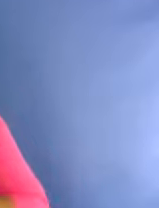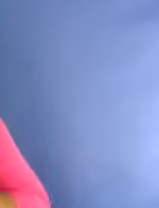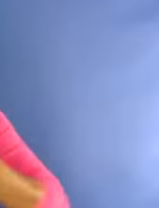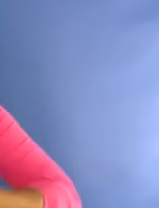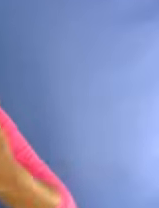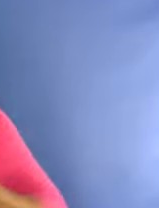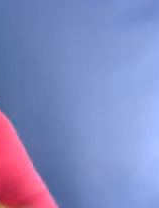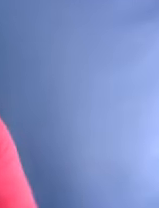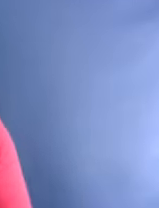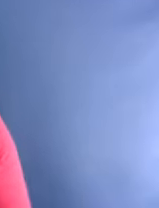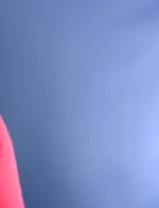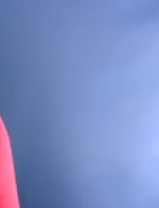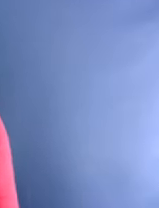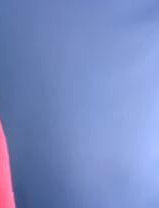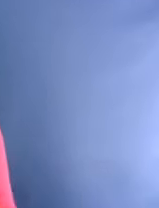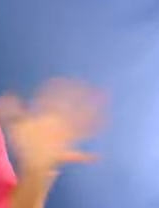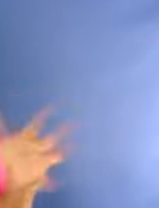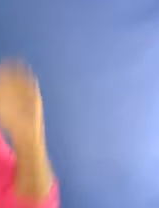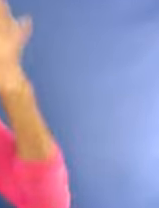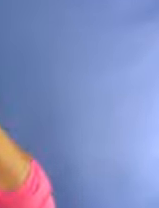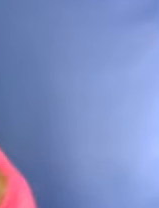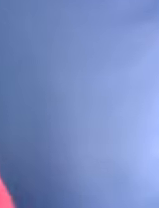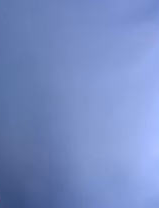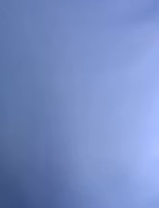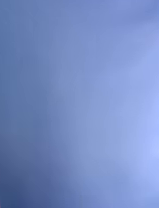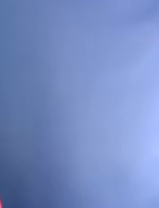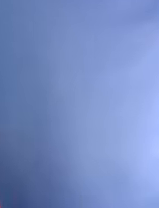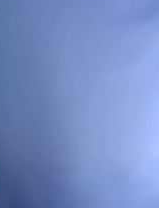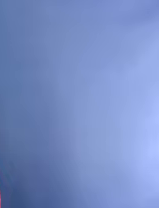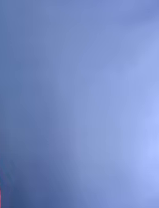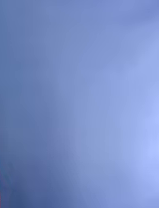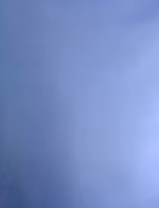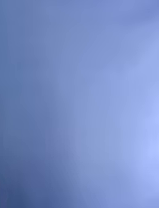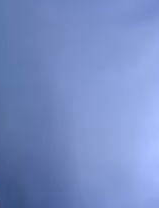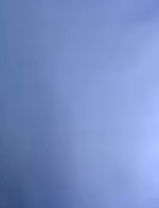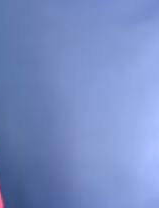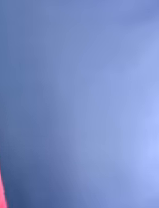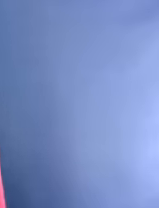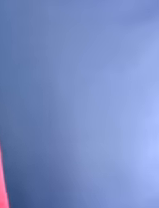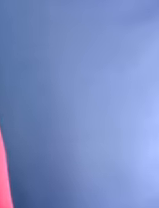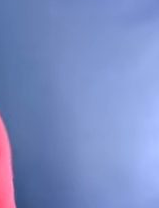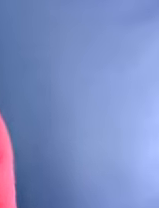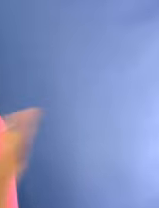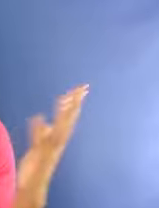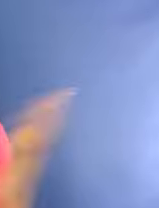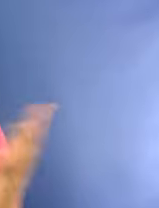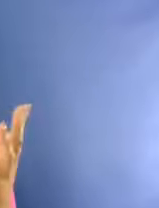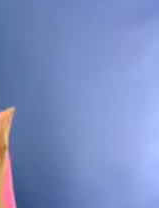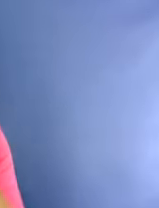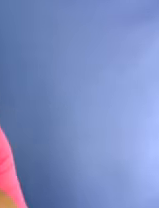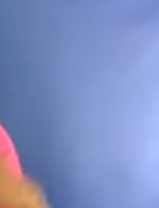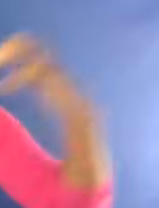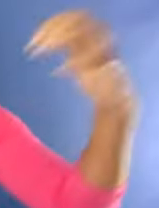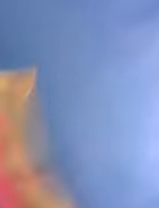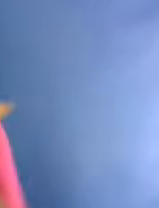work so far, the major highlights. In 2021, Faith and Vogue coalition were mentioned in the House of Lords and referenced